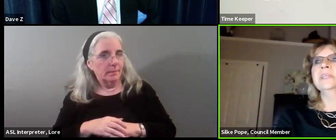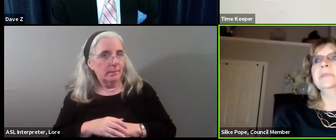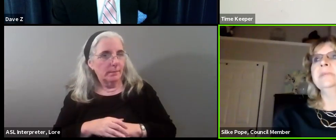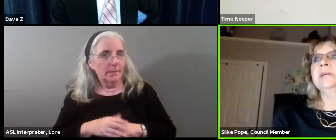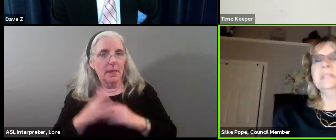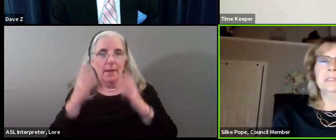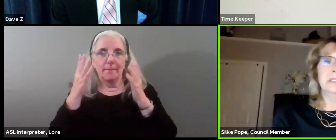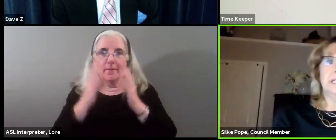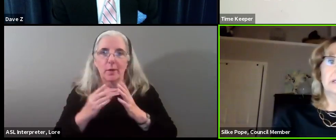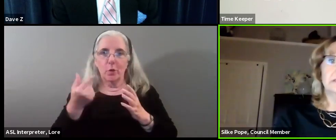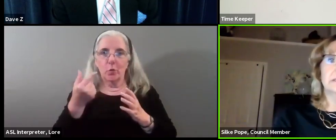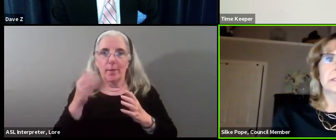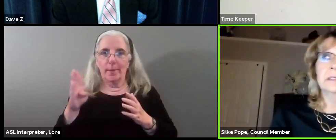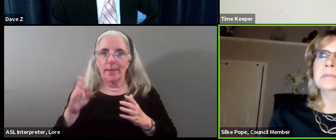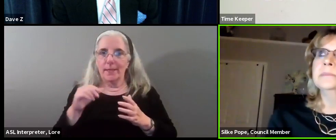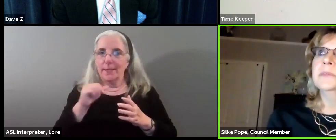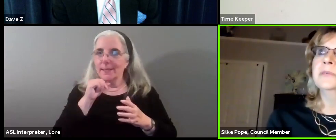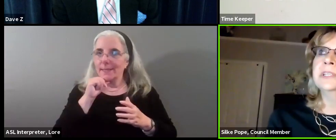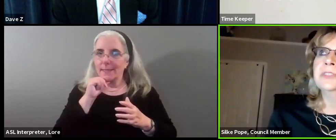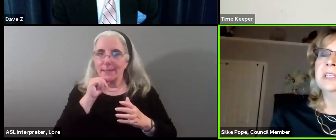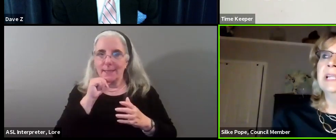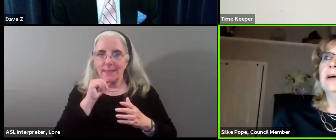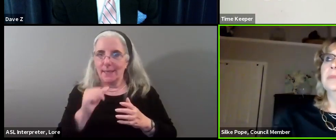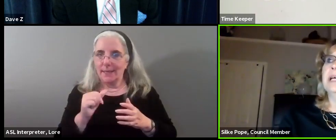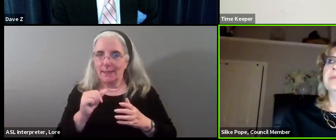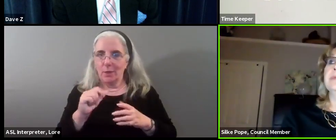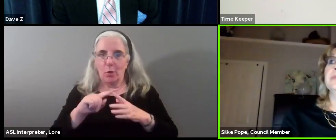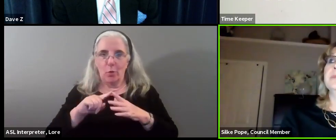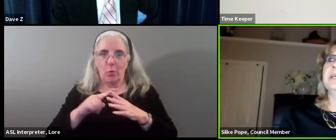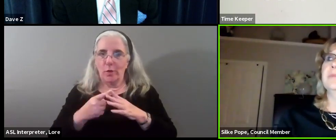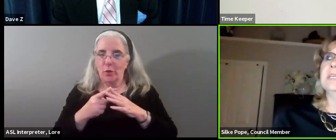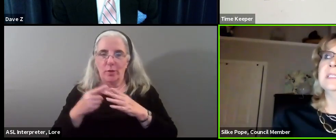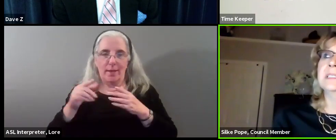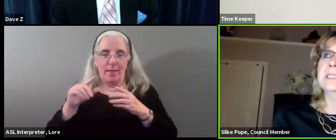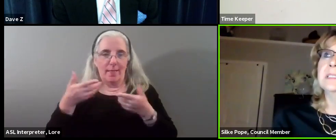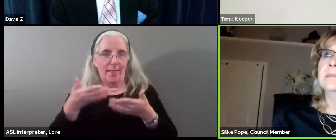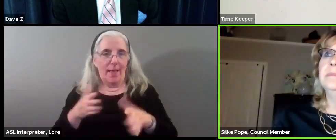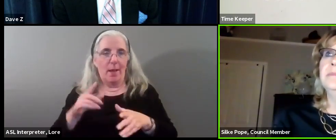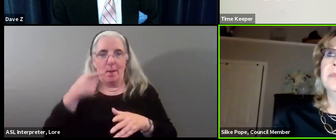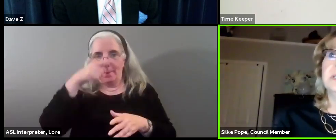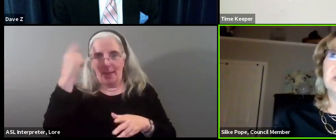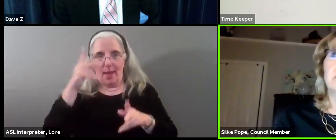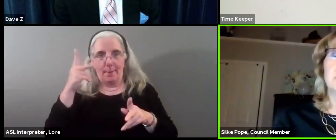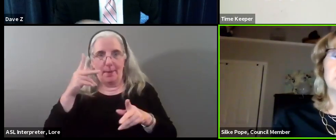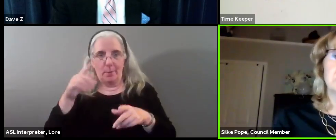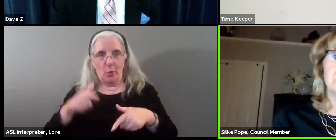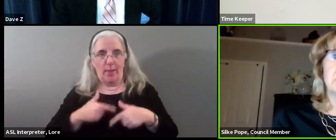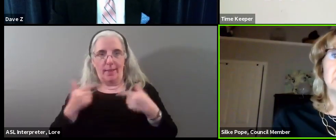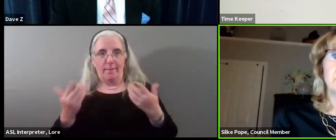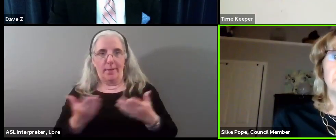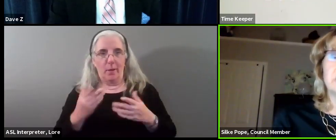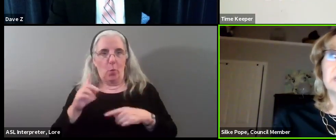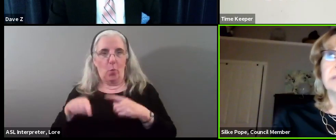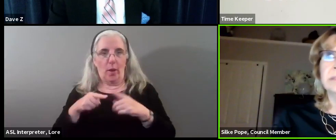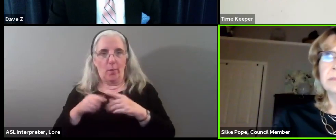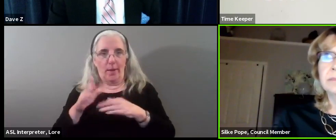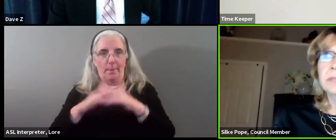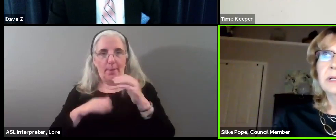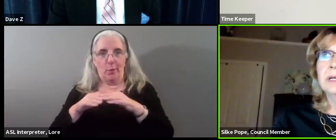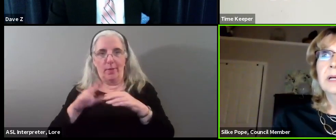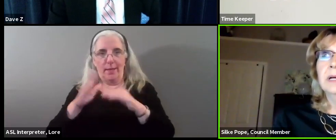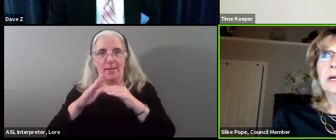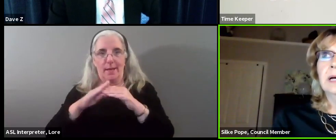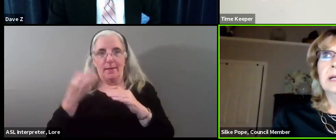Unfortunately, Greenbelt did not originally allow Black people to become residents when the town was built in 1937.